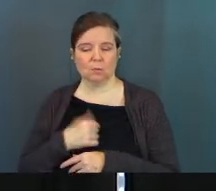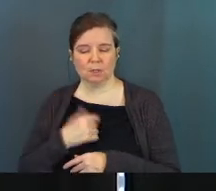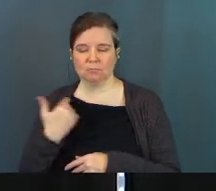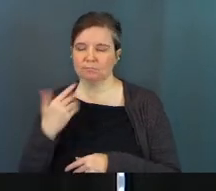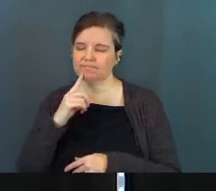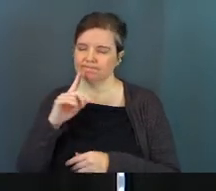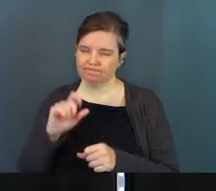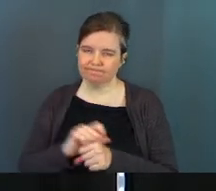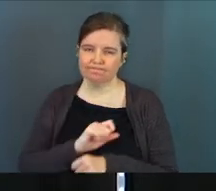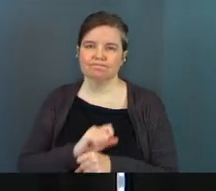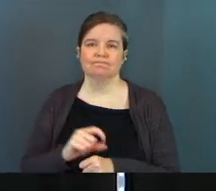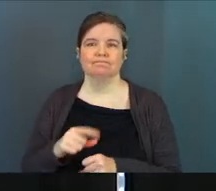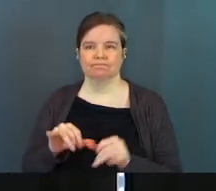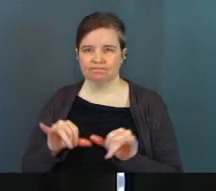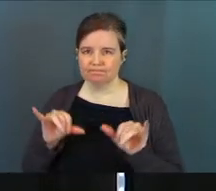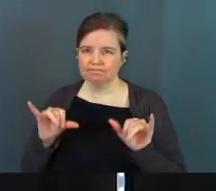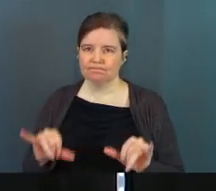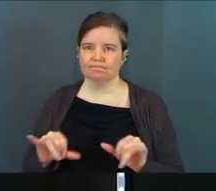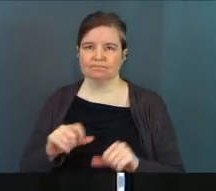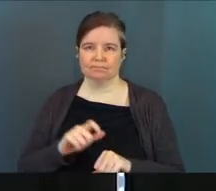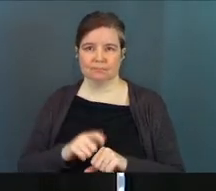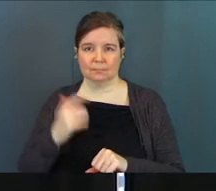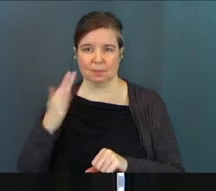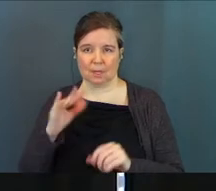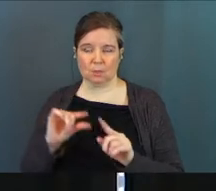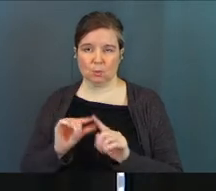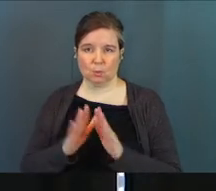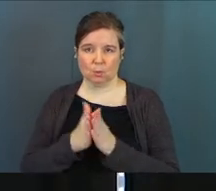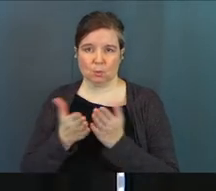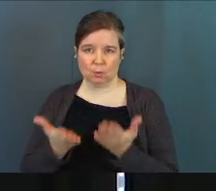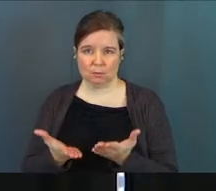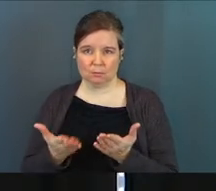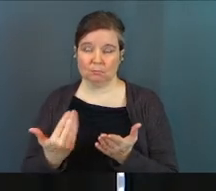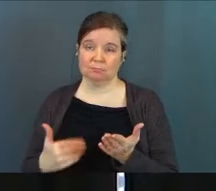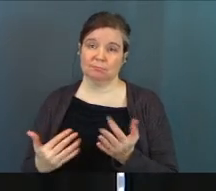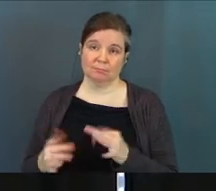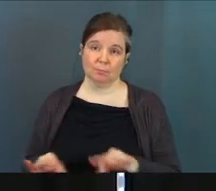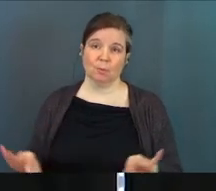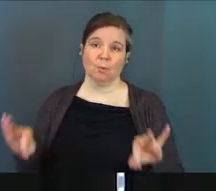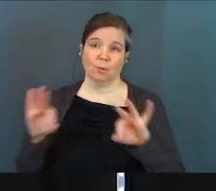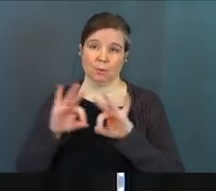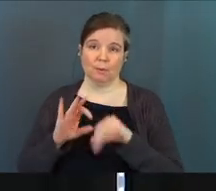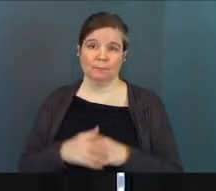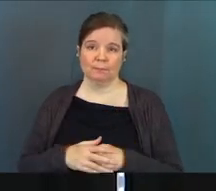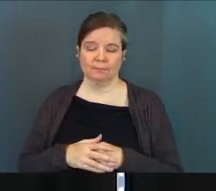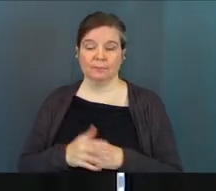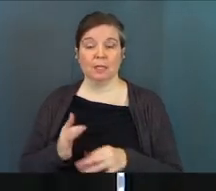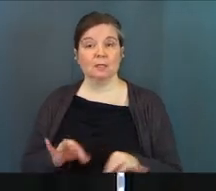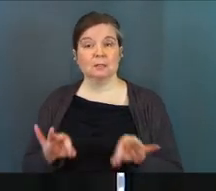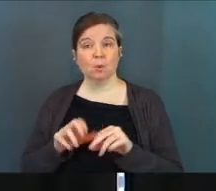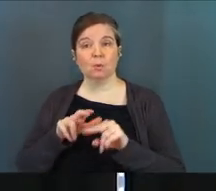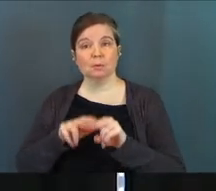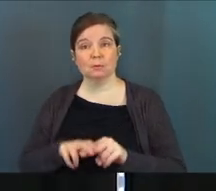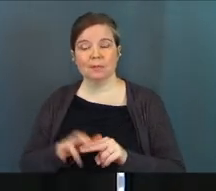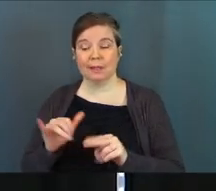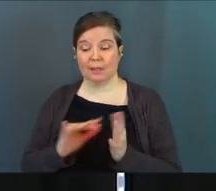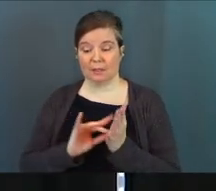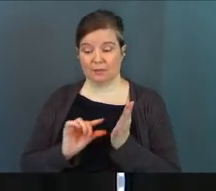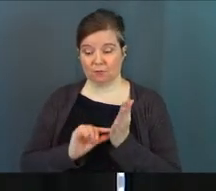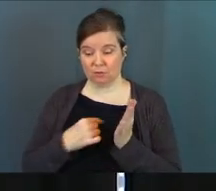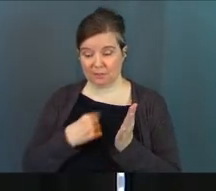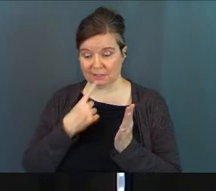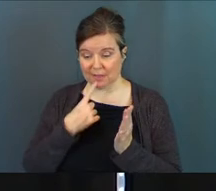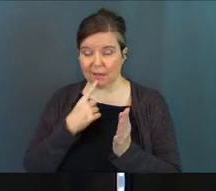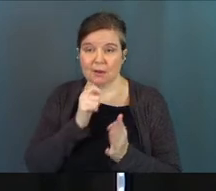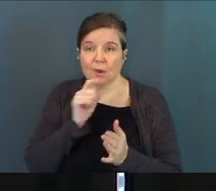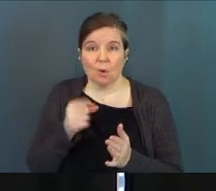absolutely need to spend time in God's Word. It's important. It's important to sit and, like this verse says, to